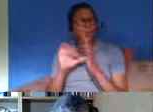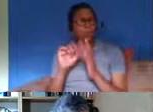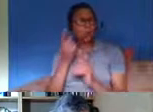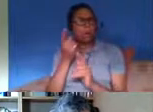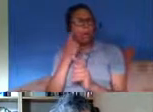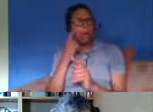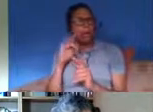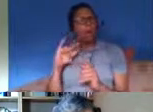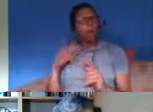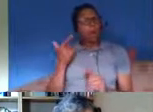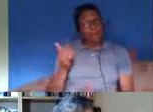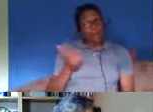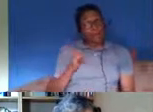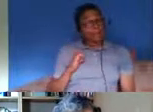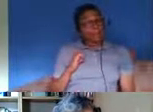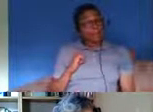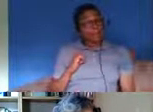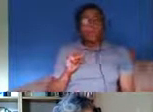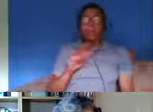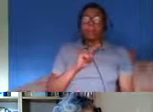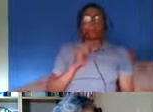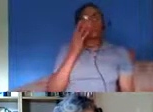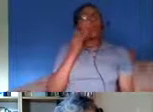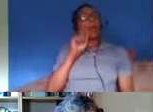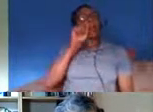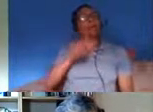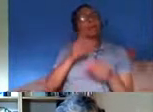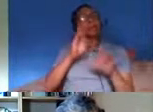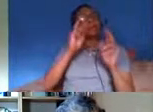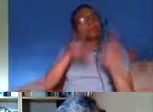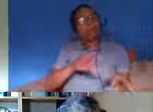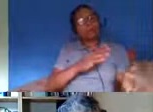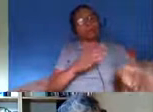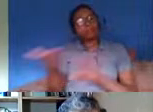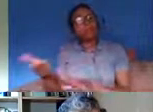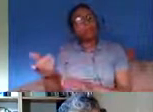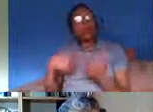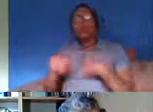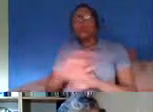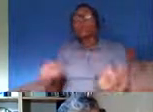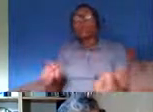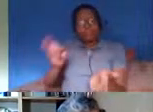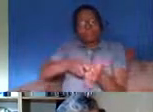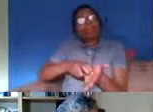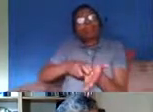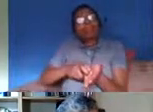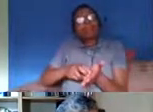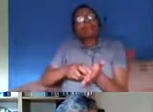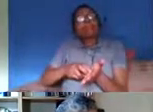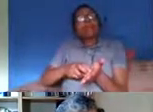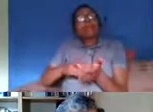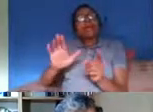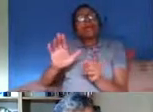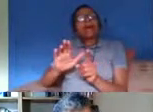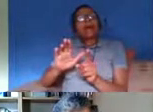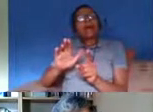we don't record ethnicity on death certificates and that's come to a fore again with the covid experience but there have been various